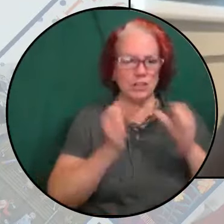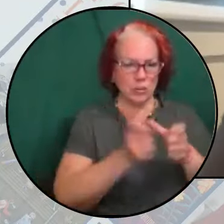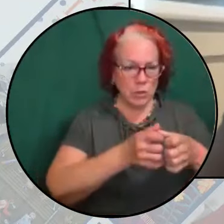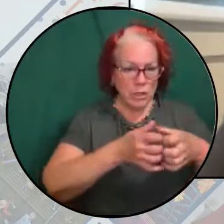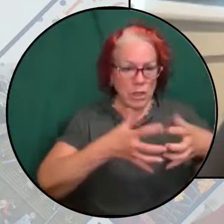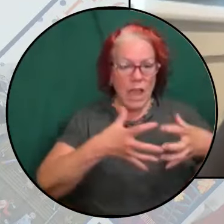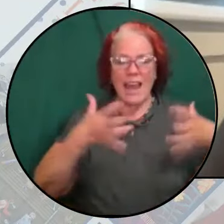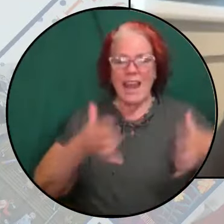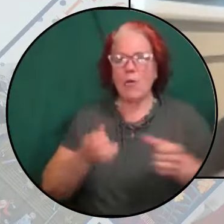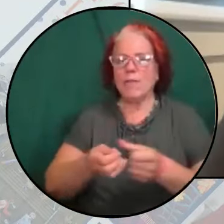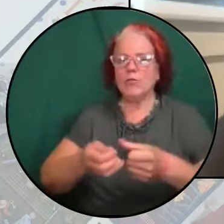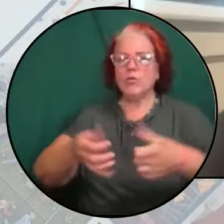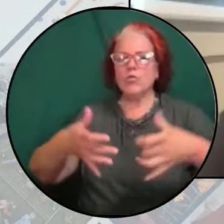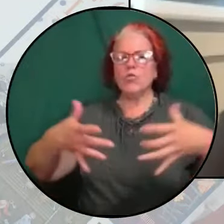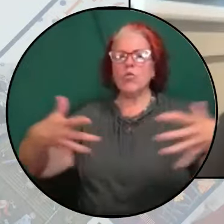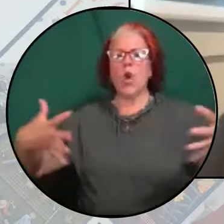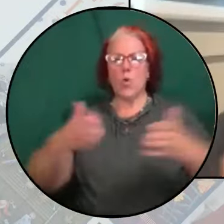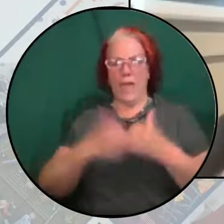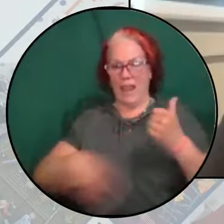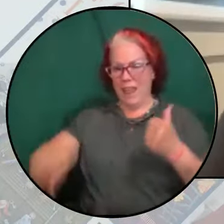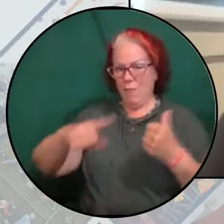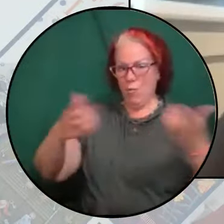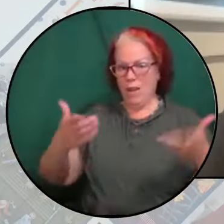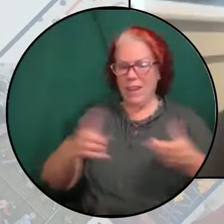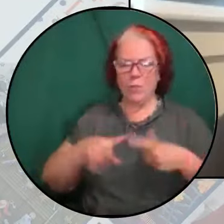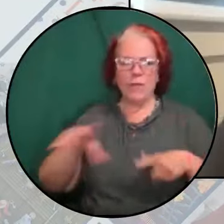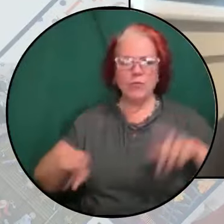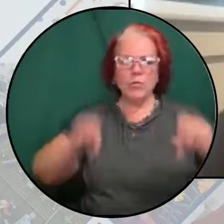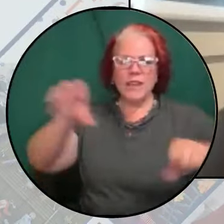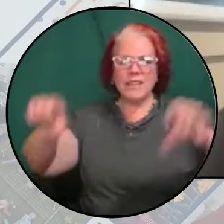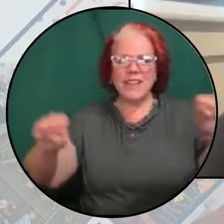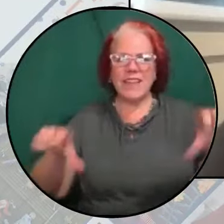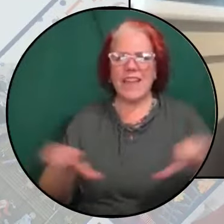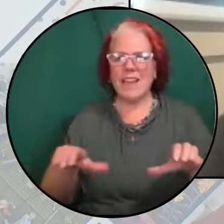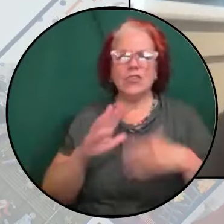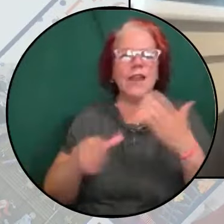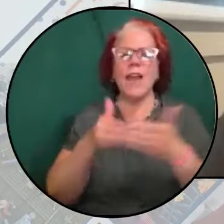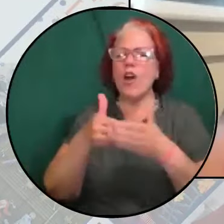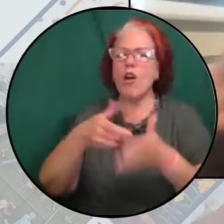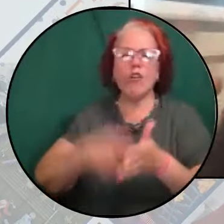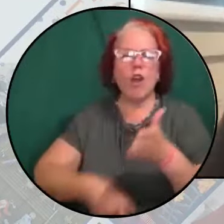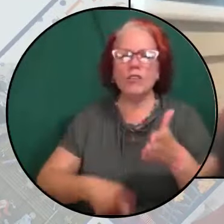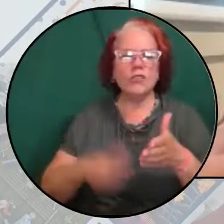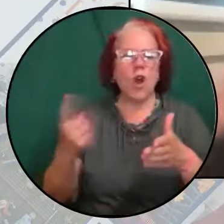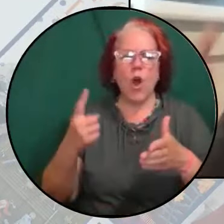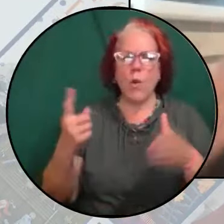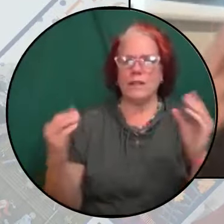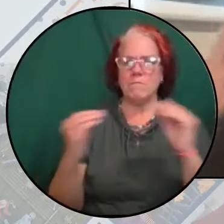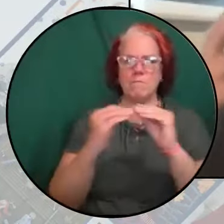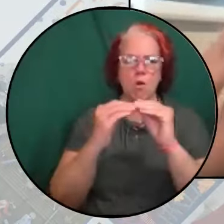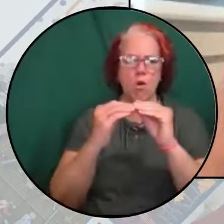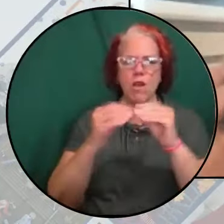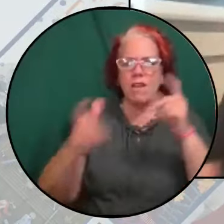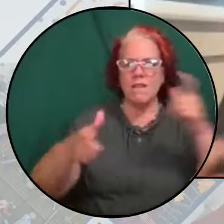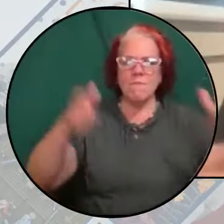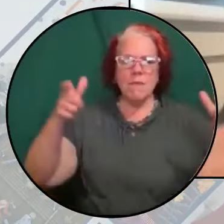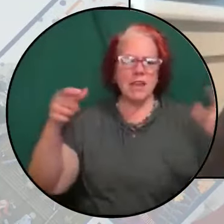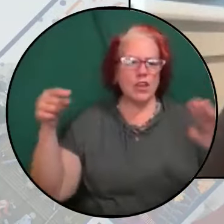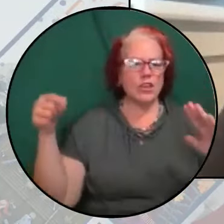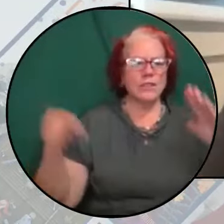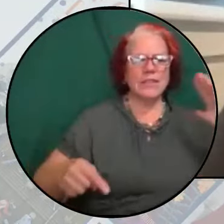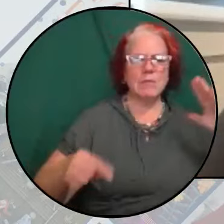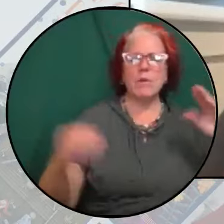single one of us here. We have to take action at all costs. Always more. Always bigger. Deeper. More of a real